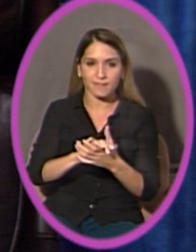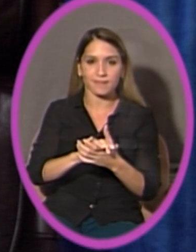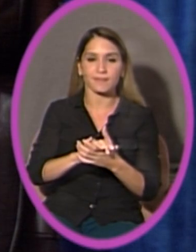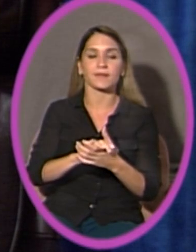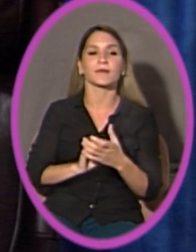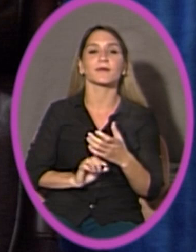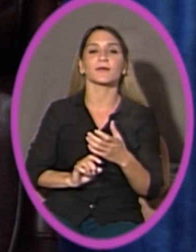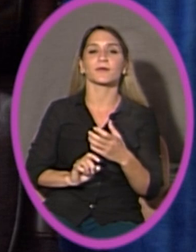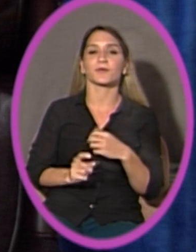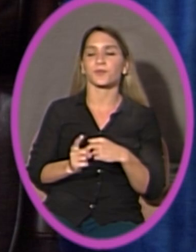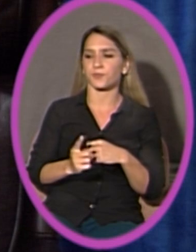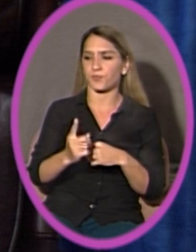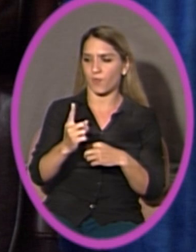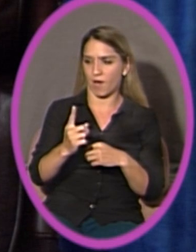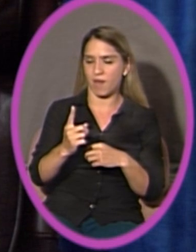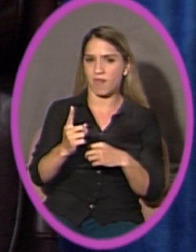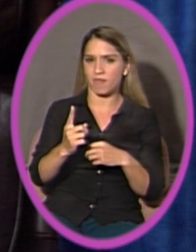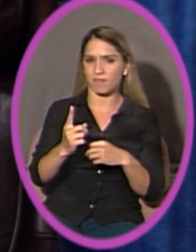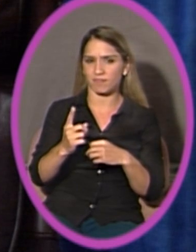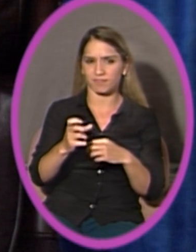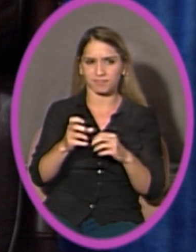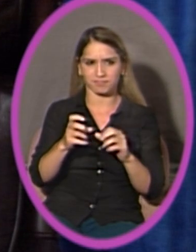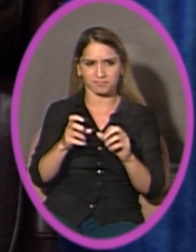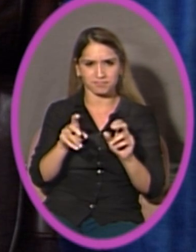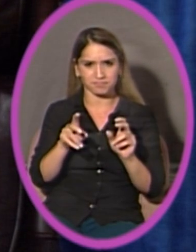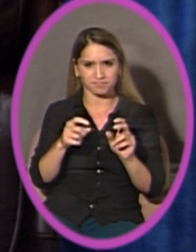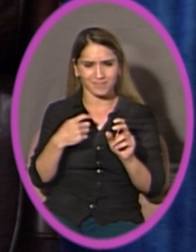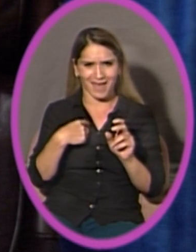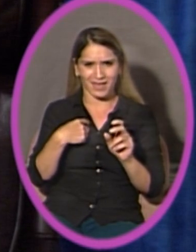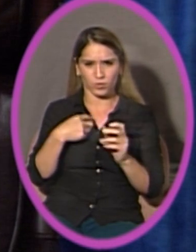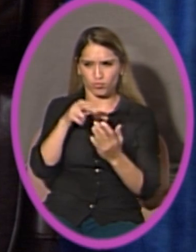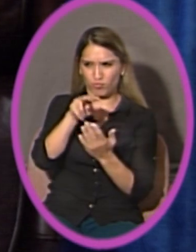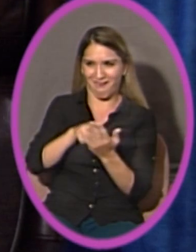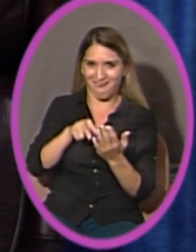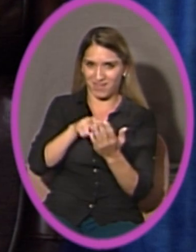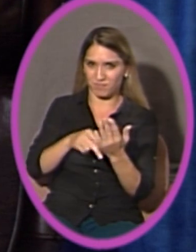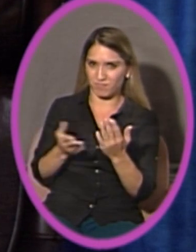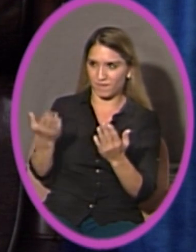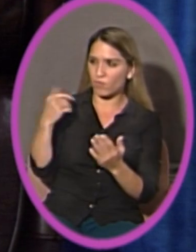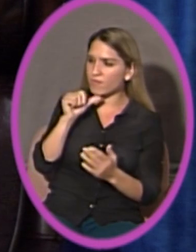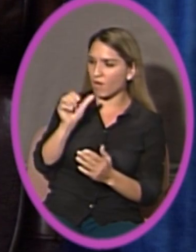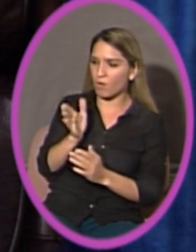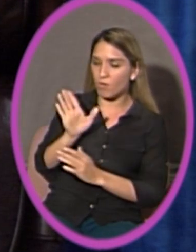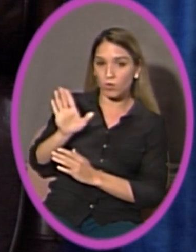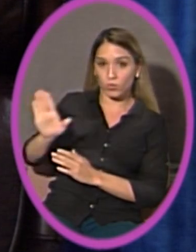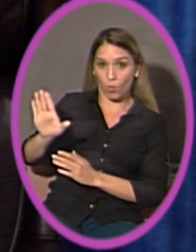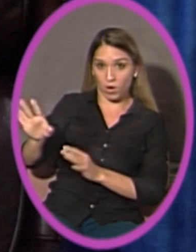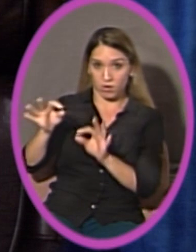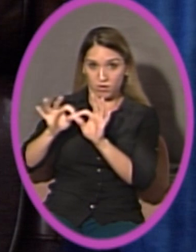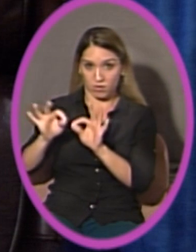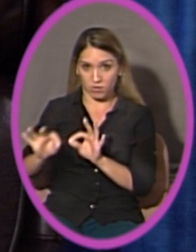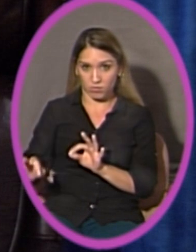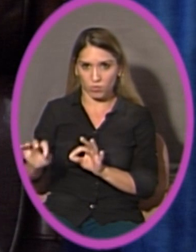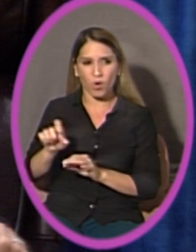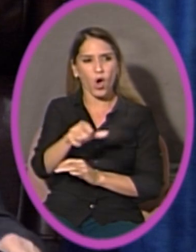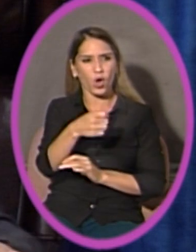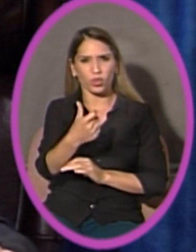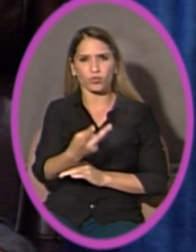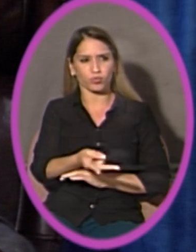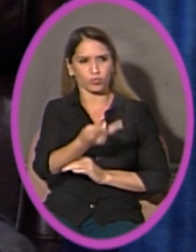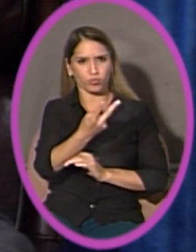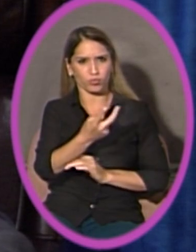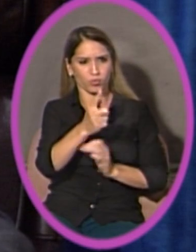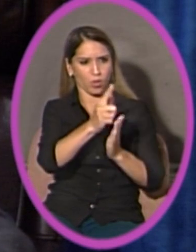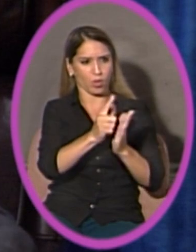that in your legal opinions that I have read, not only yours, but the other two attorneys that